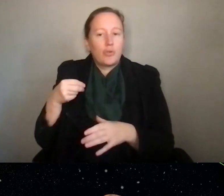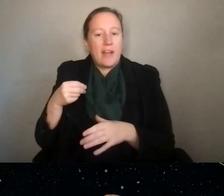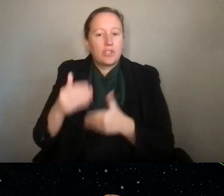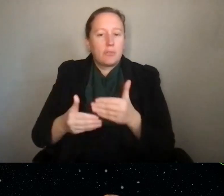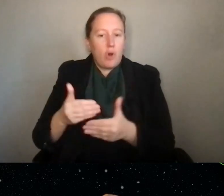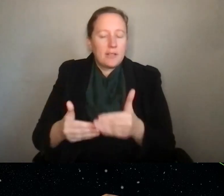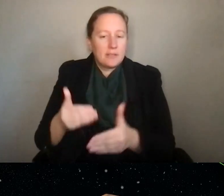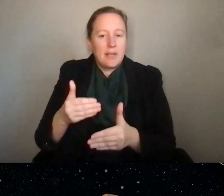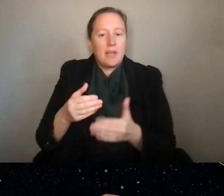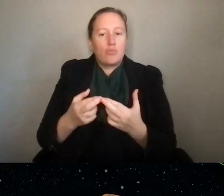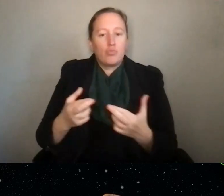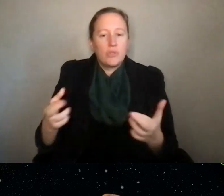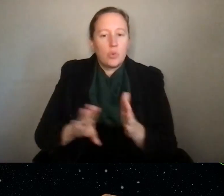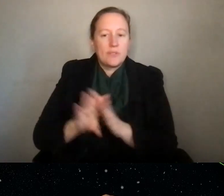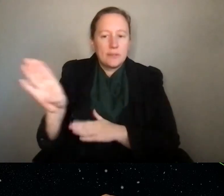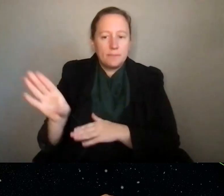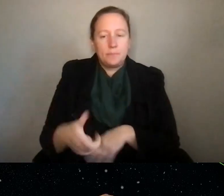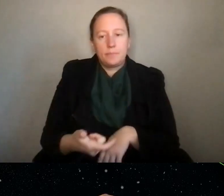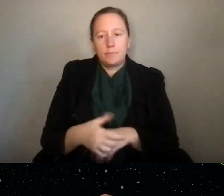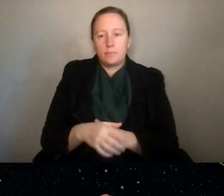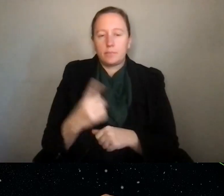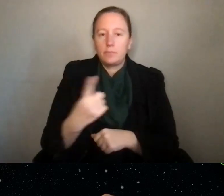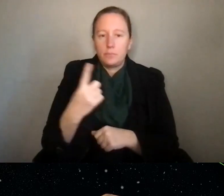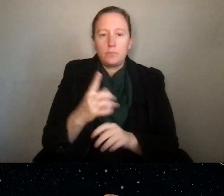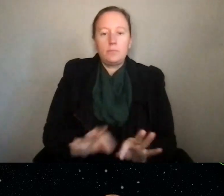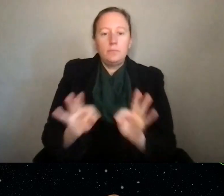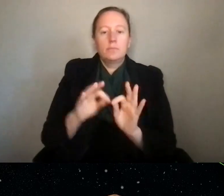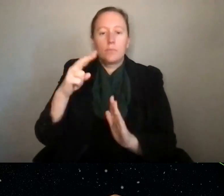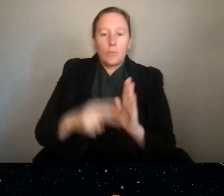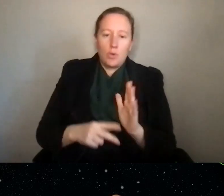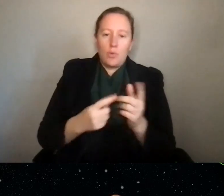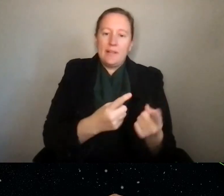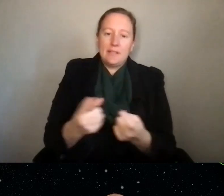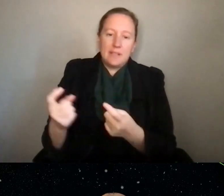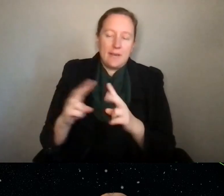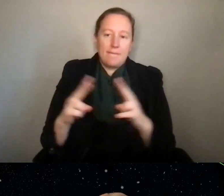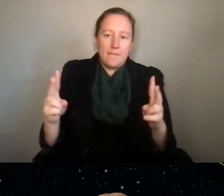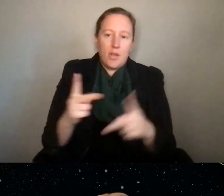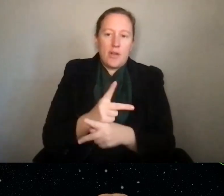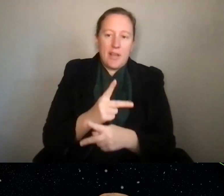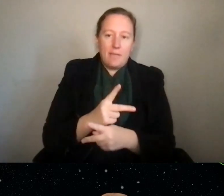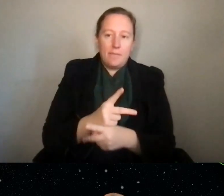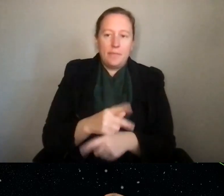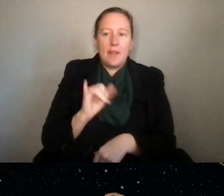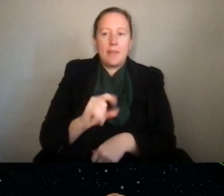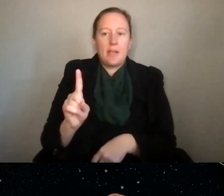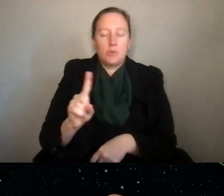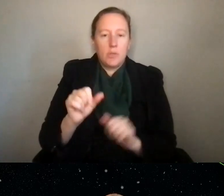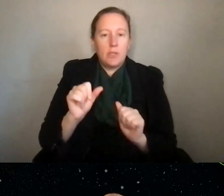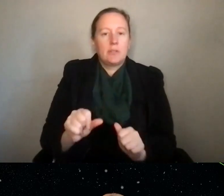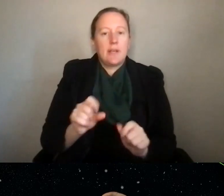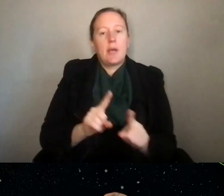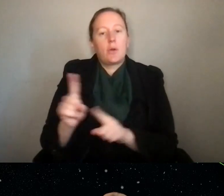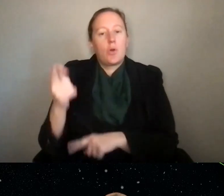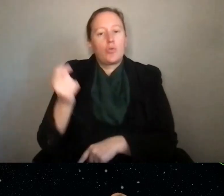and resource development. So it's always important to read the solicitation really carefully. This is a place where you could go to grants